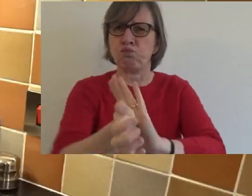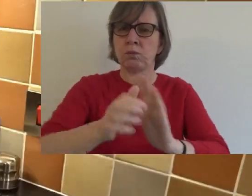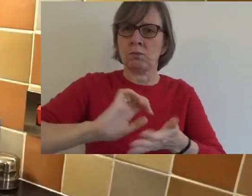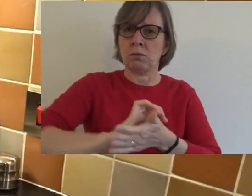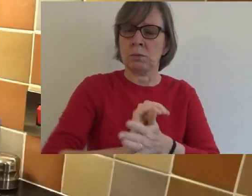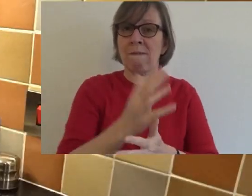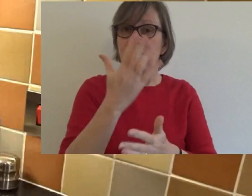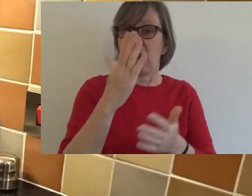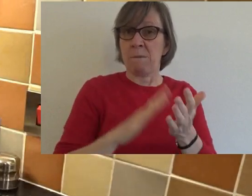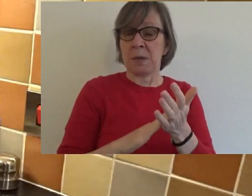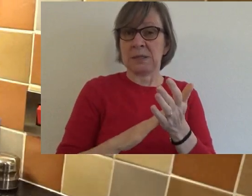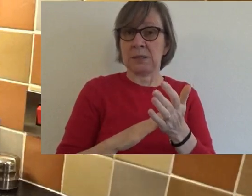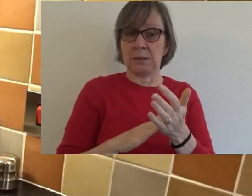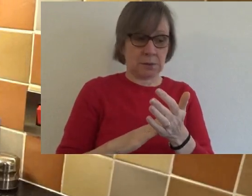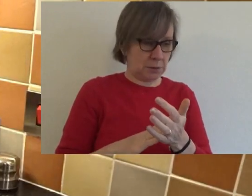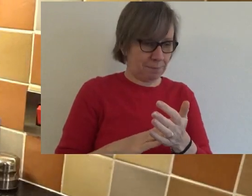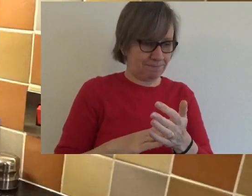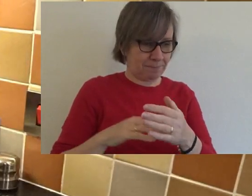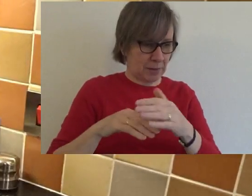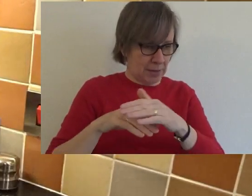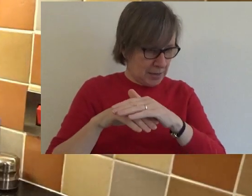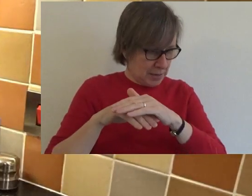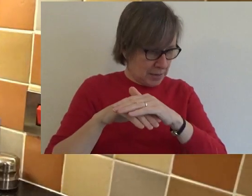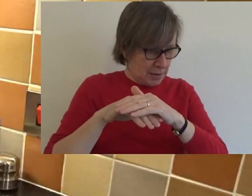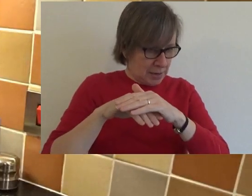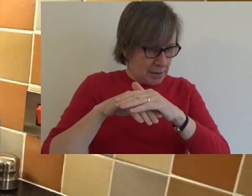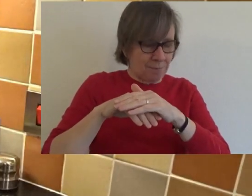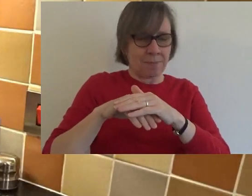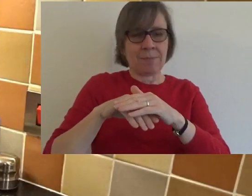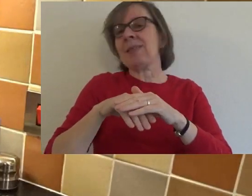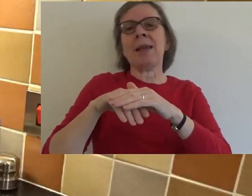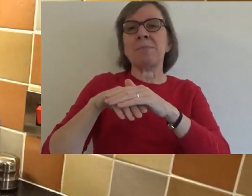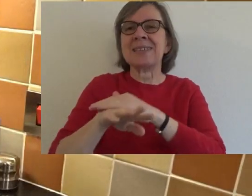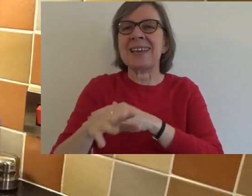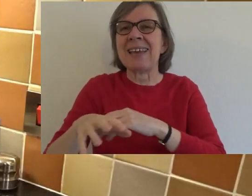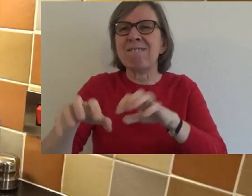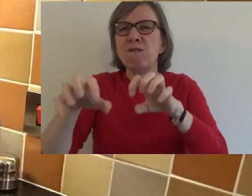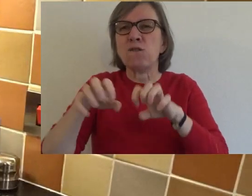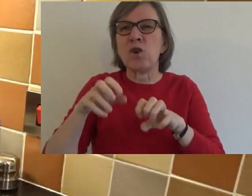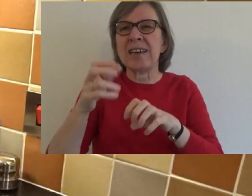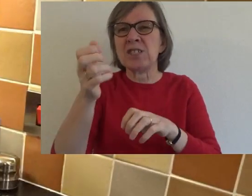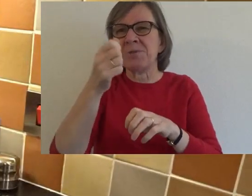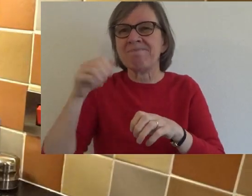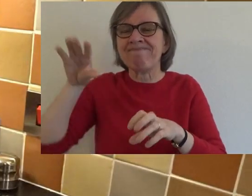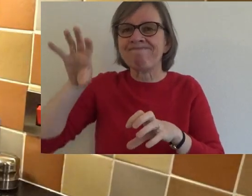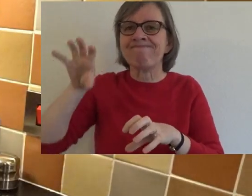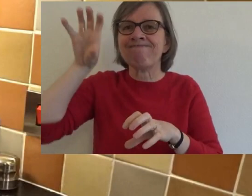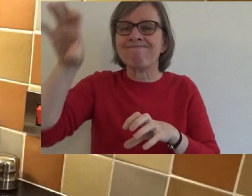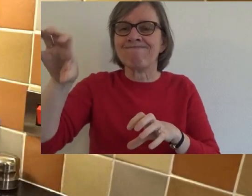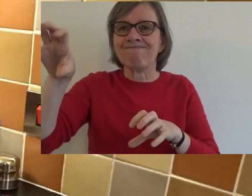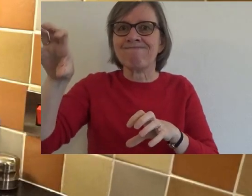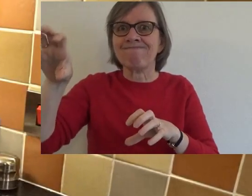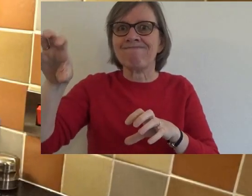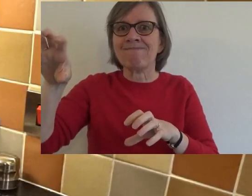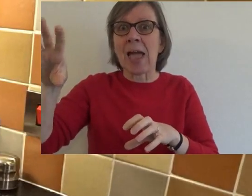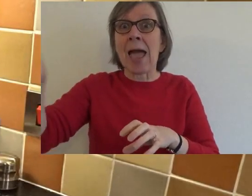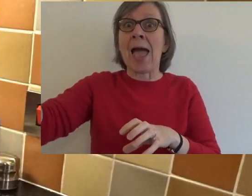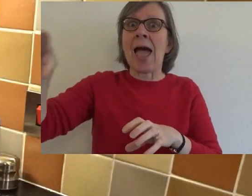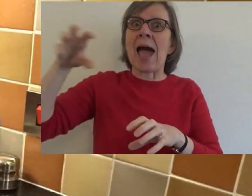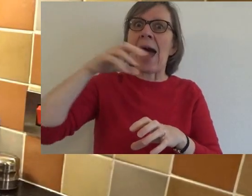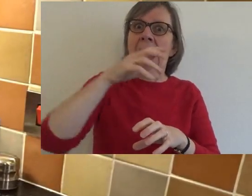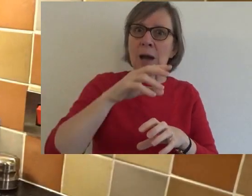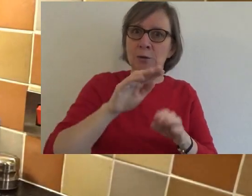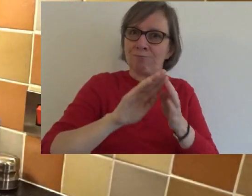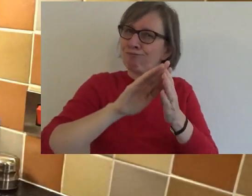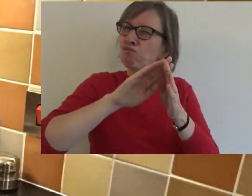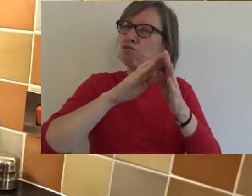So, when you get it out of the fridge, unwrap it. Now I've sprinkled a little bit of flour on because it was still a little